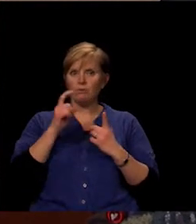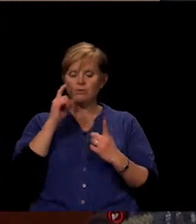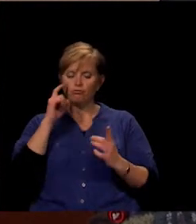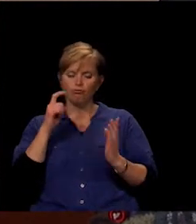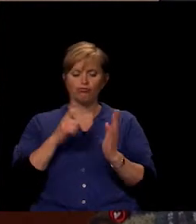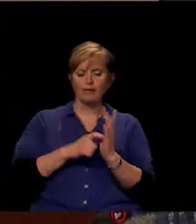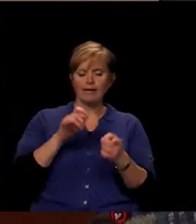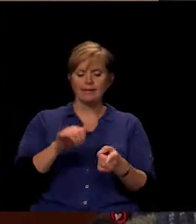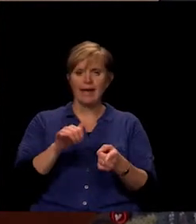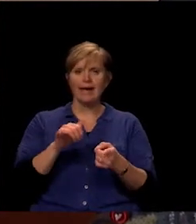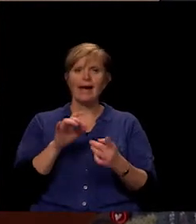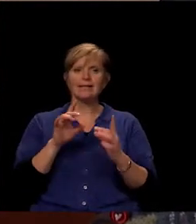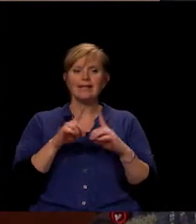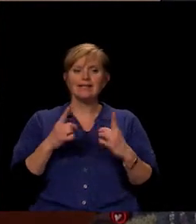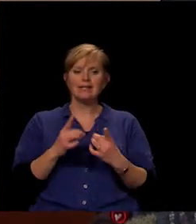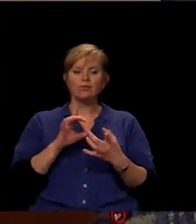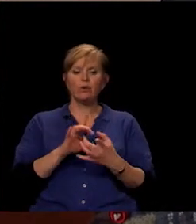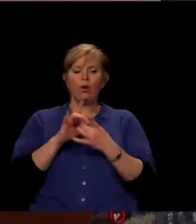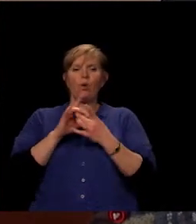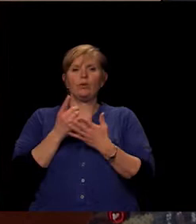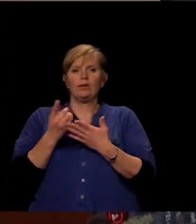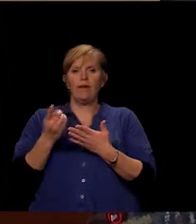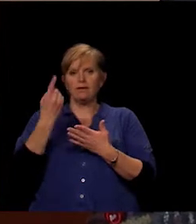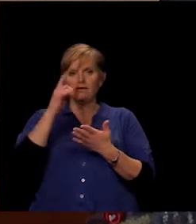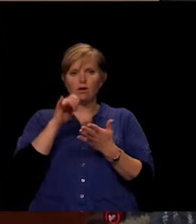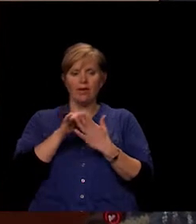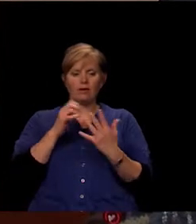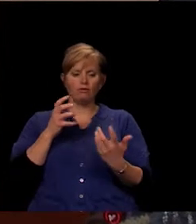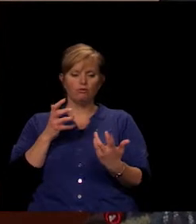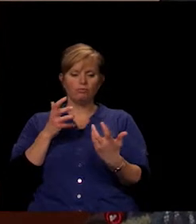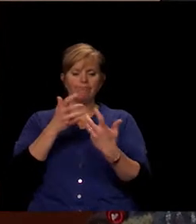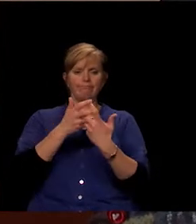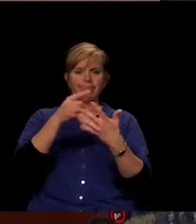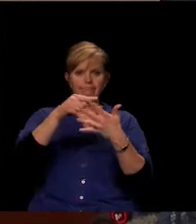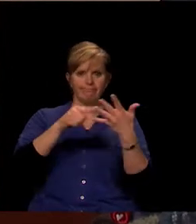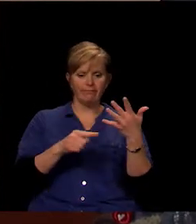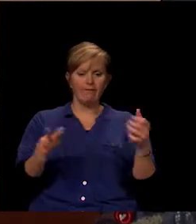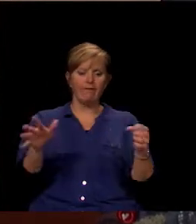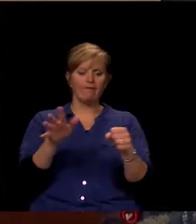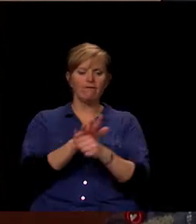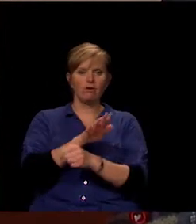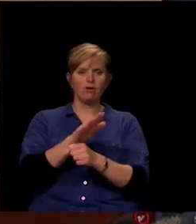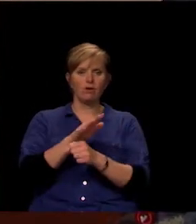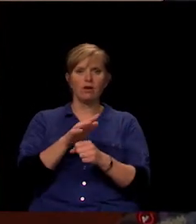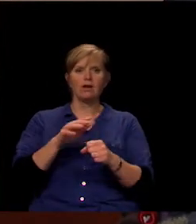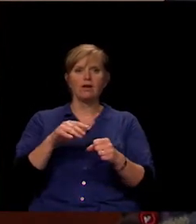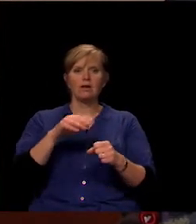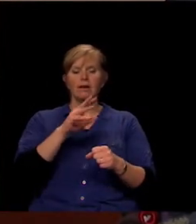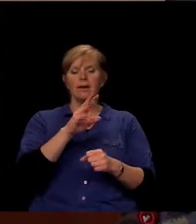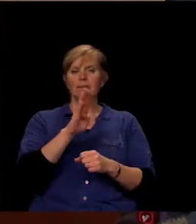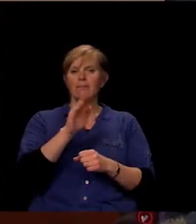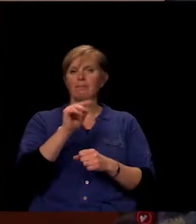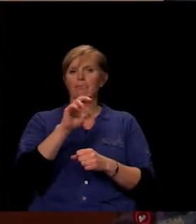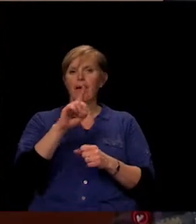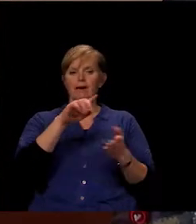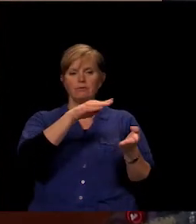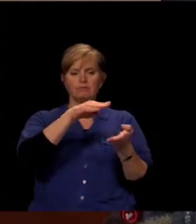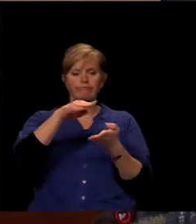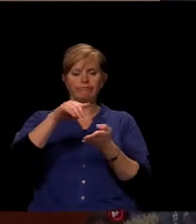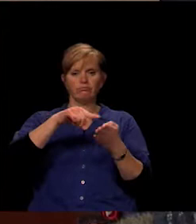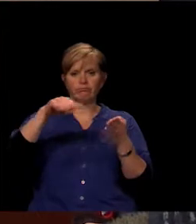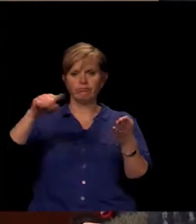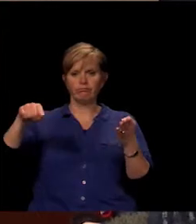district owned device in order for it to access the full bandwidth of our, of our network. So there's many other reasons for that too.